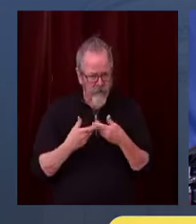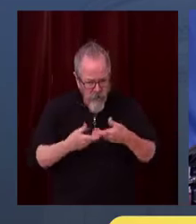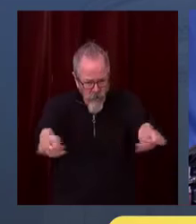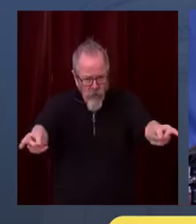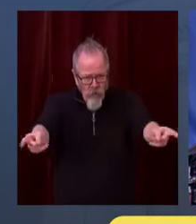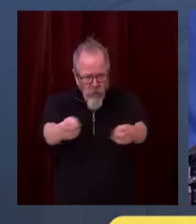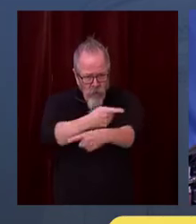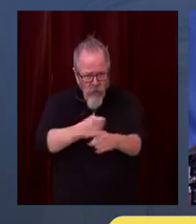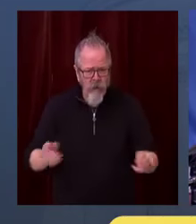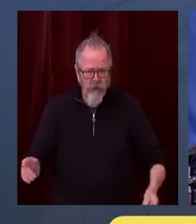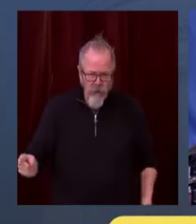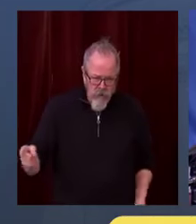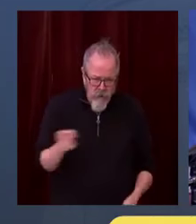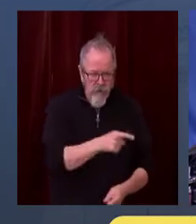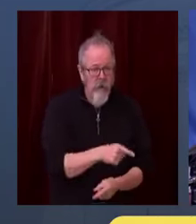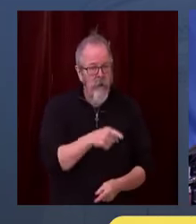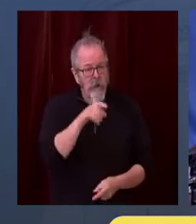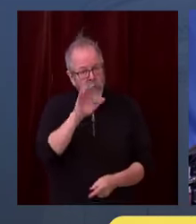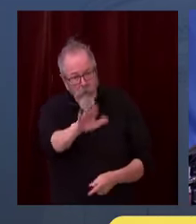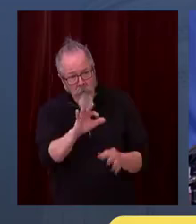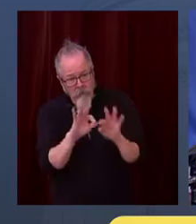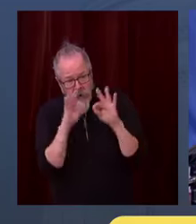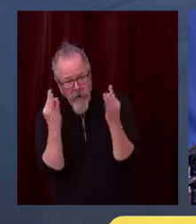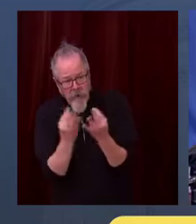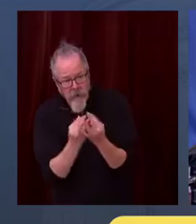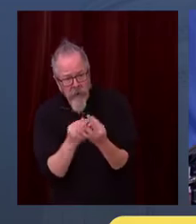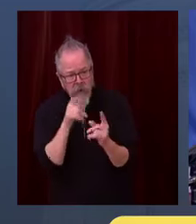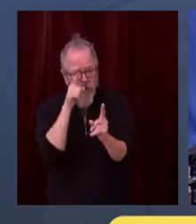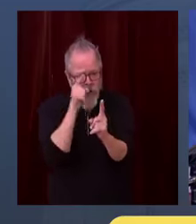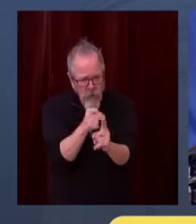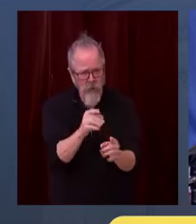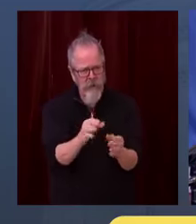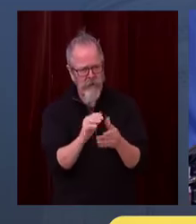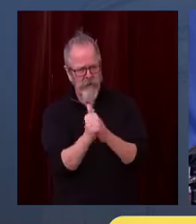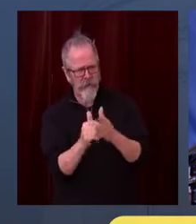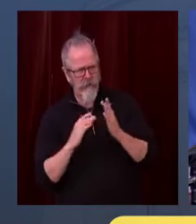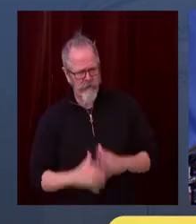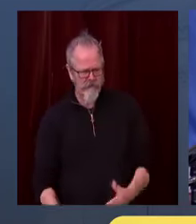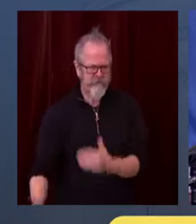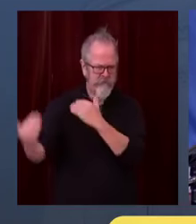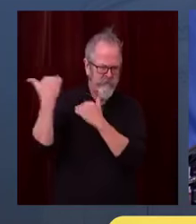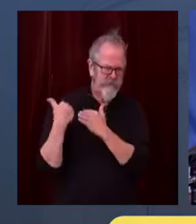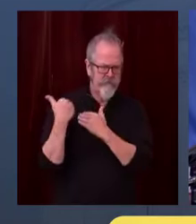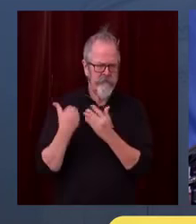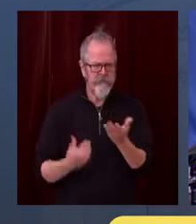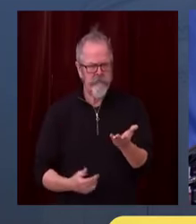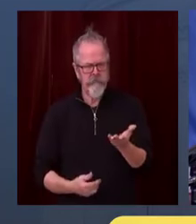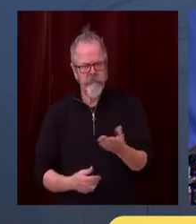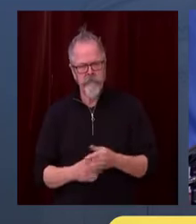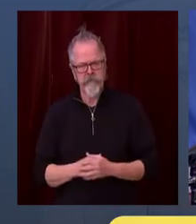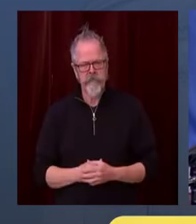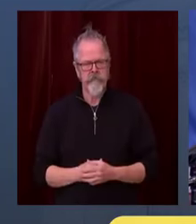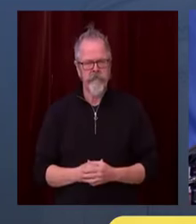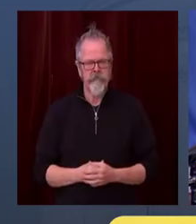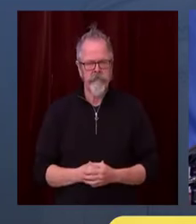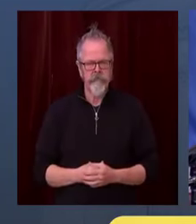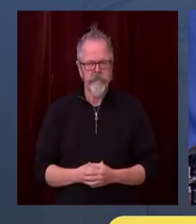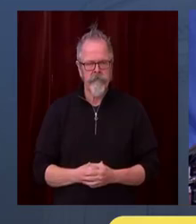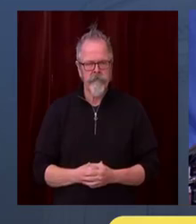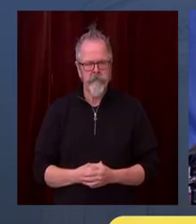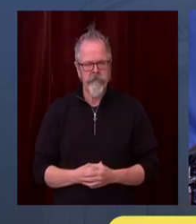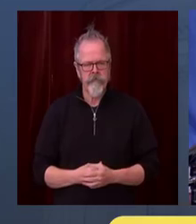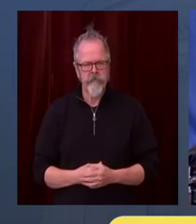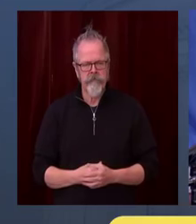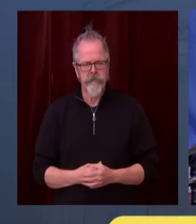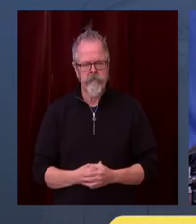You know, one of what, everybody can be a leader here who celebrates Thanksgiving, to have a discussion with your family about how you're going to